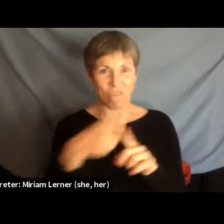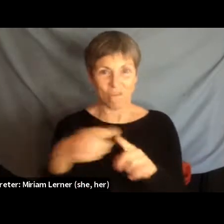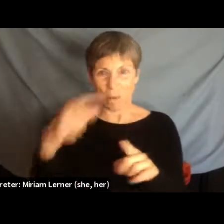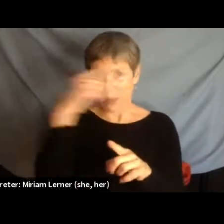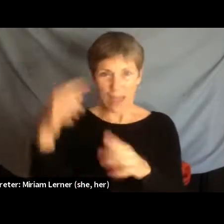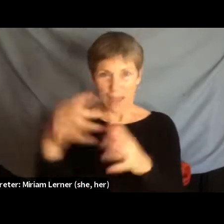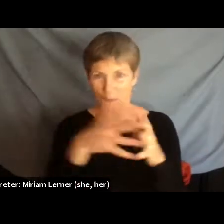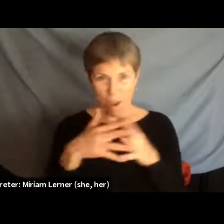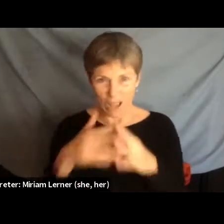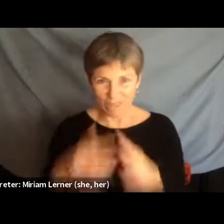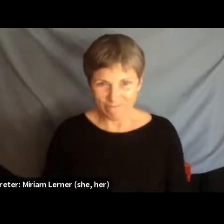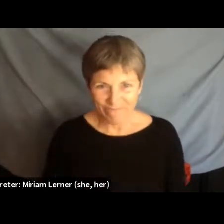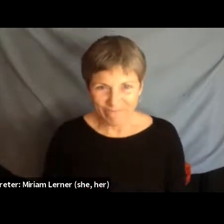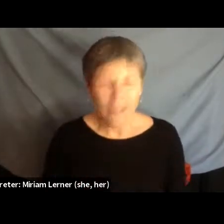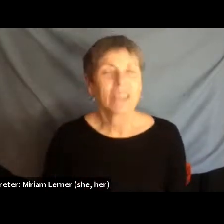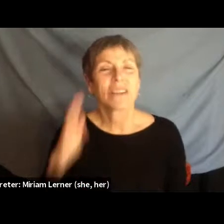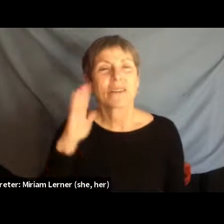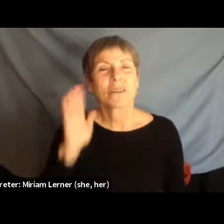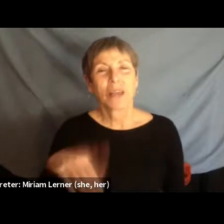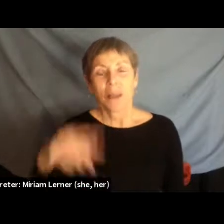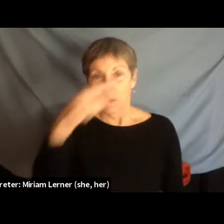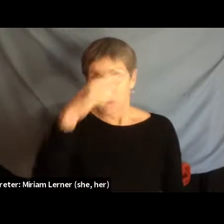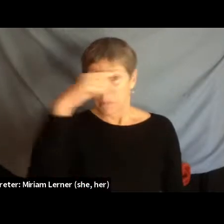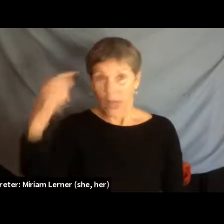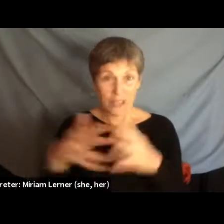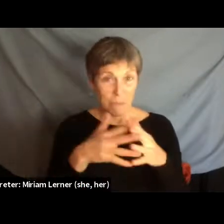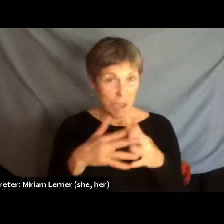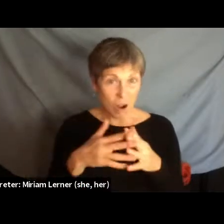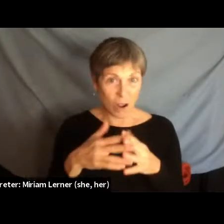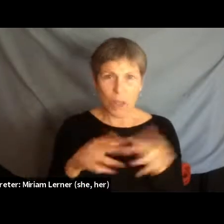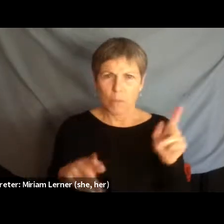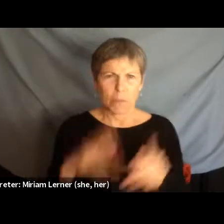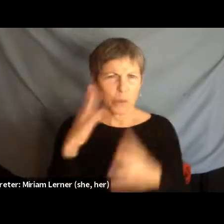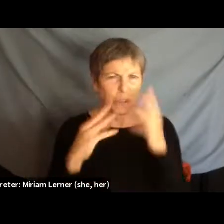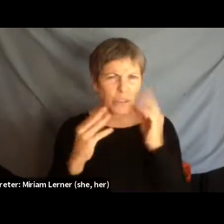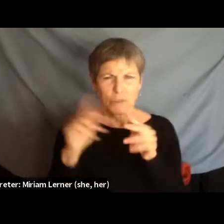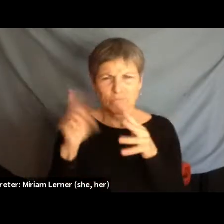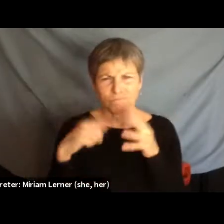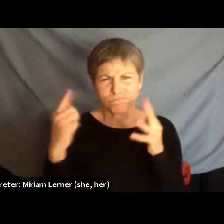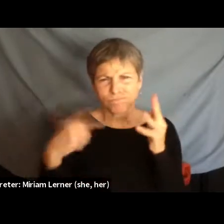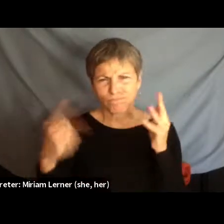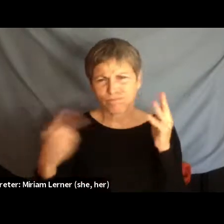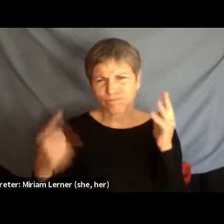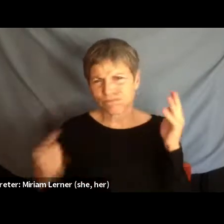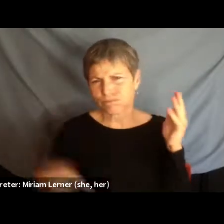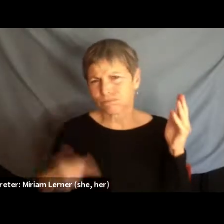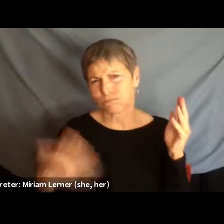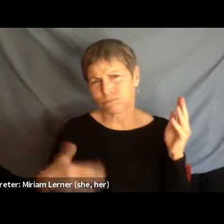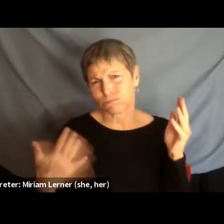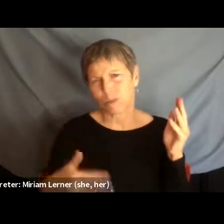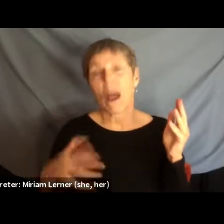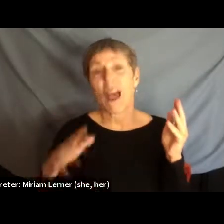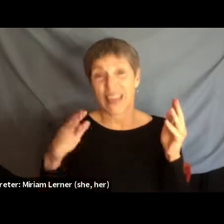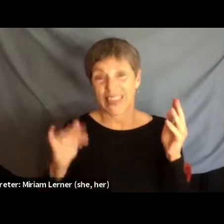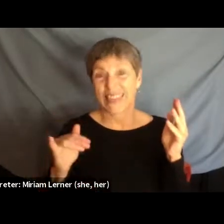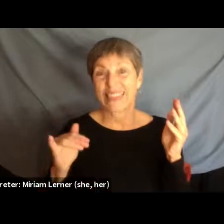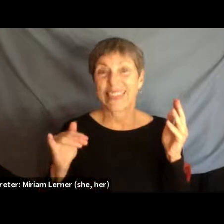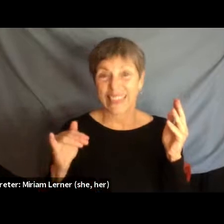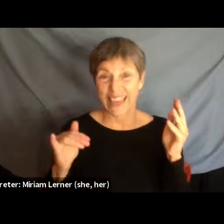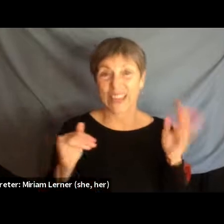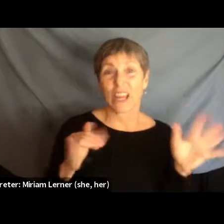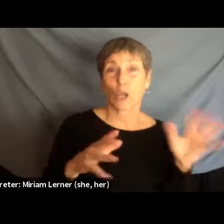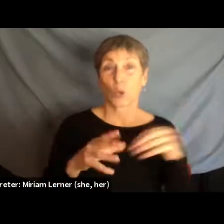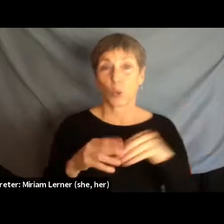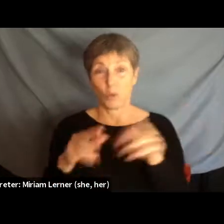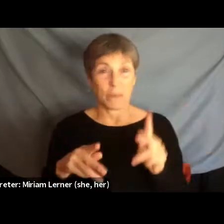America, there are things that black people go through in this country that also sort of extends or includes non-citizen and